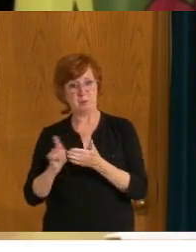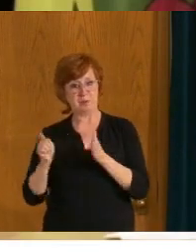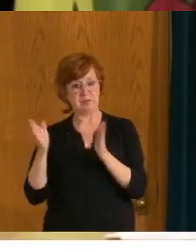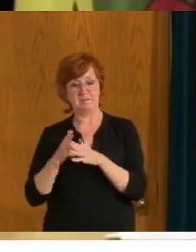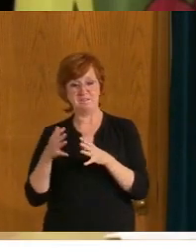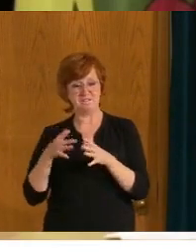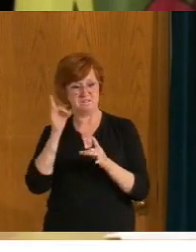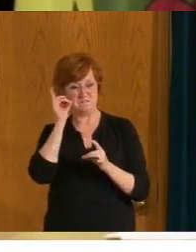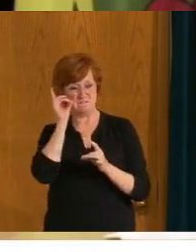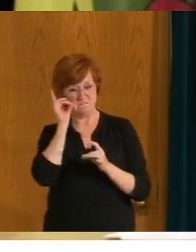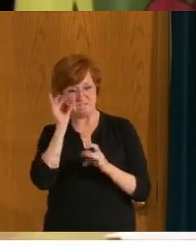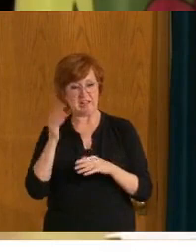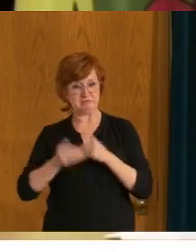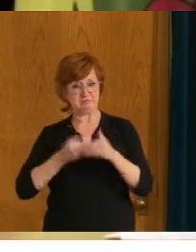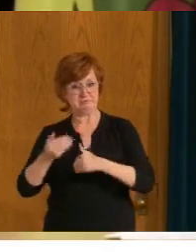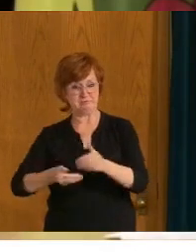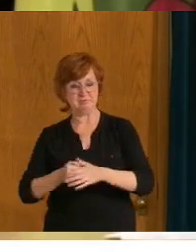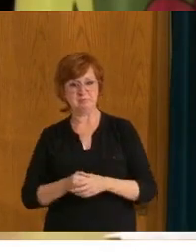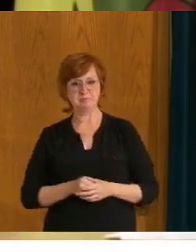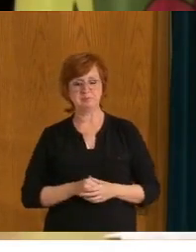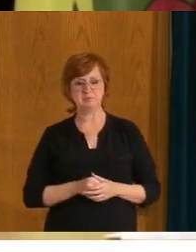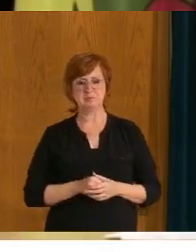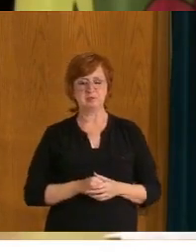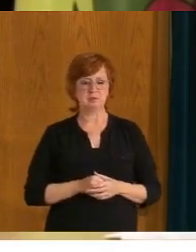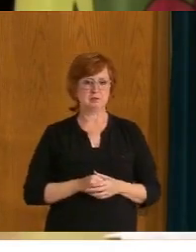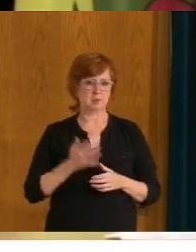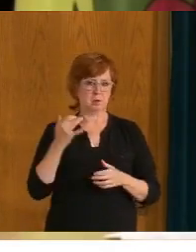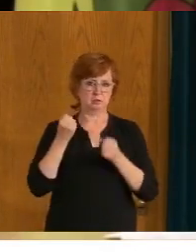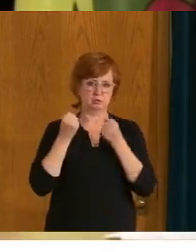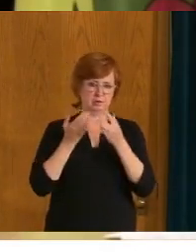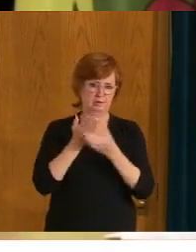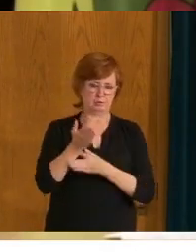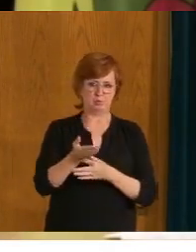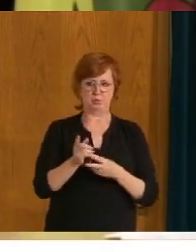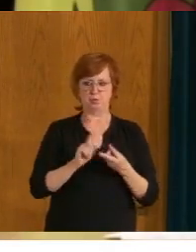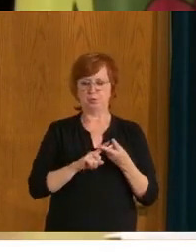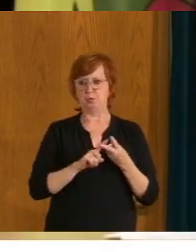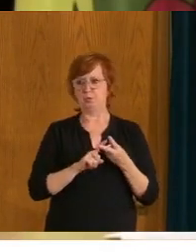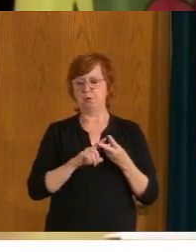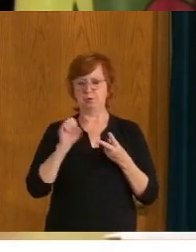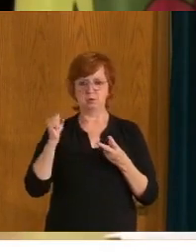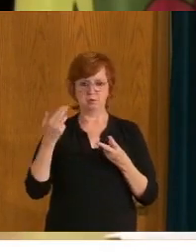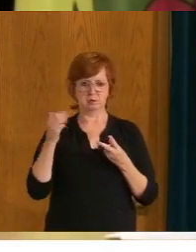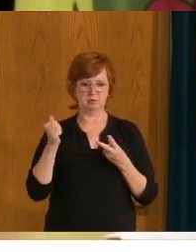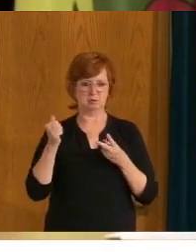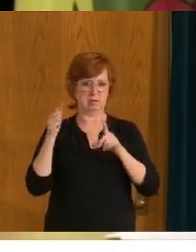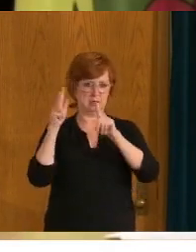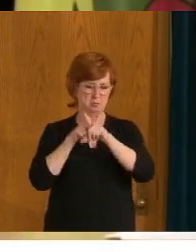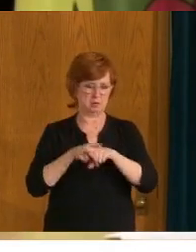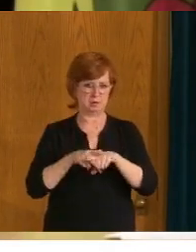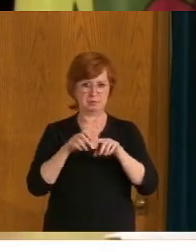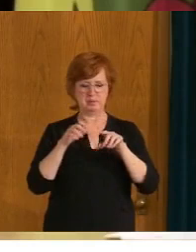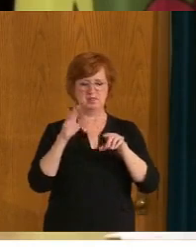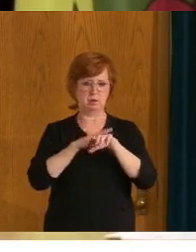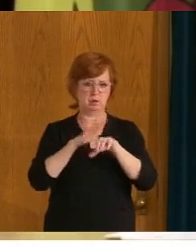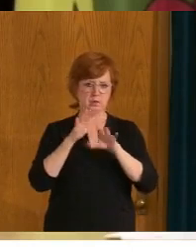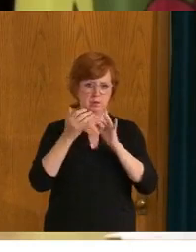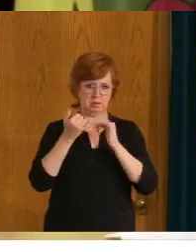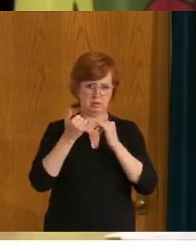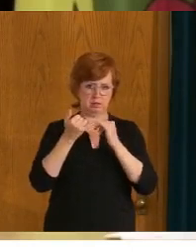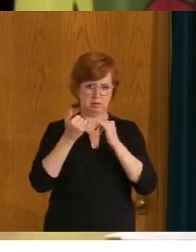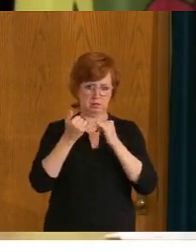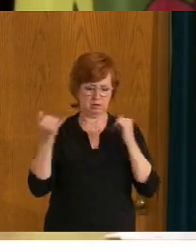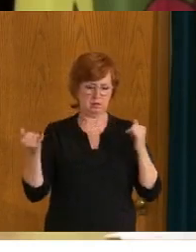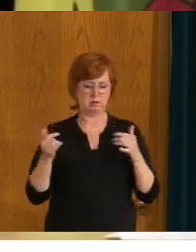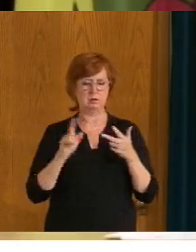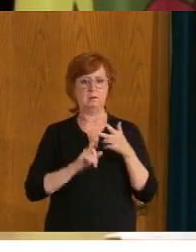vaccination capability, utilizing, as you mentioned, drive-through capacity, utilizing our SHA appointment-based system, utilizing our, uh,